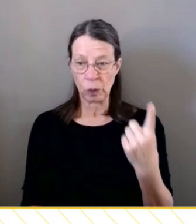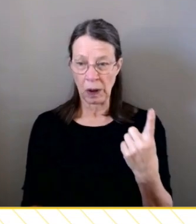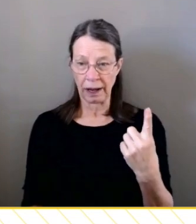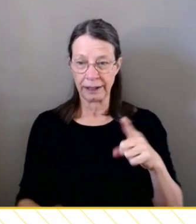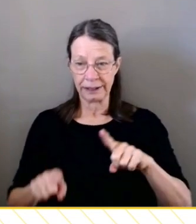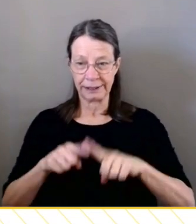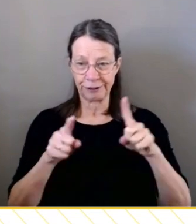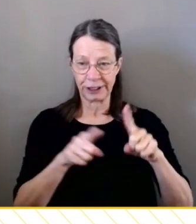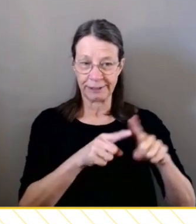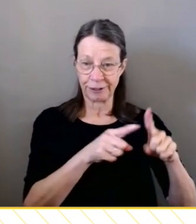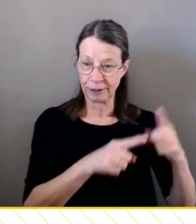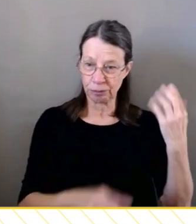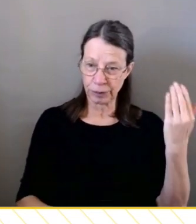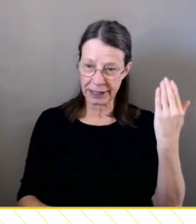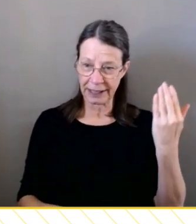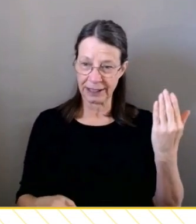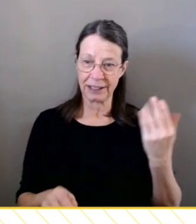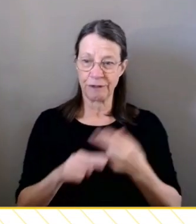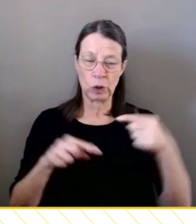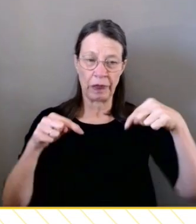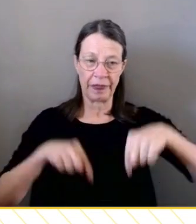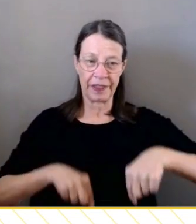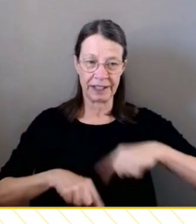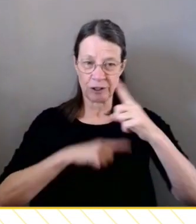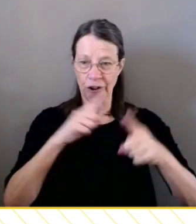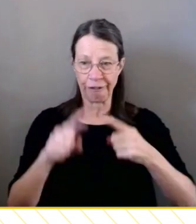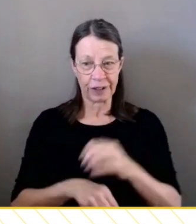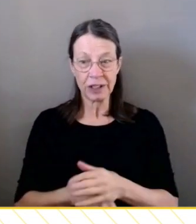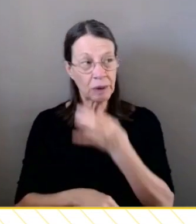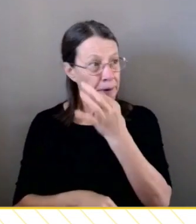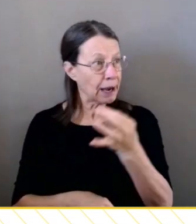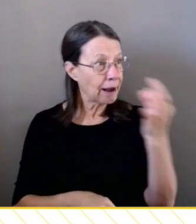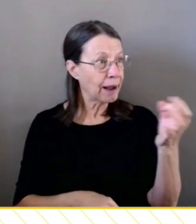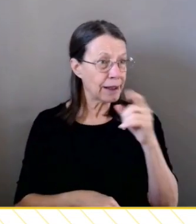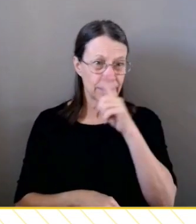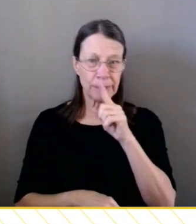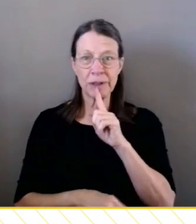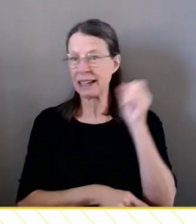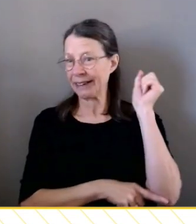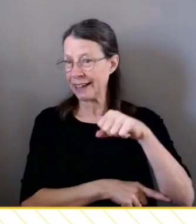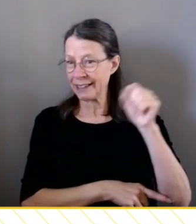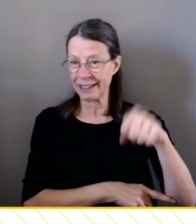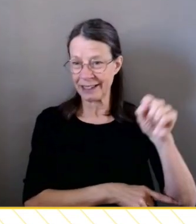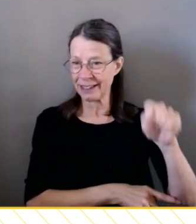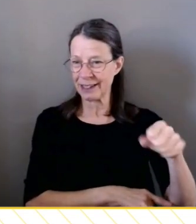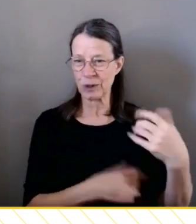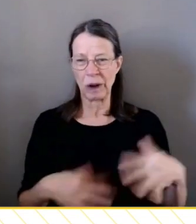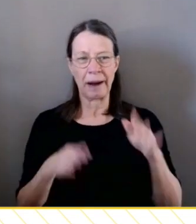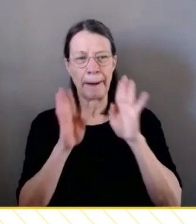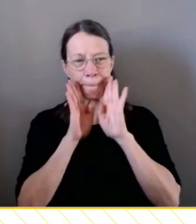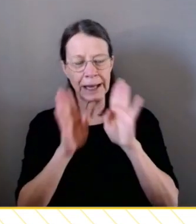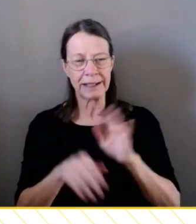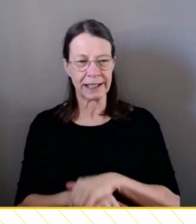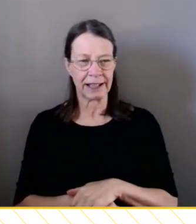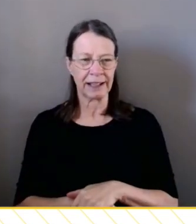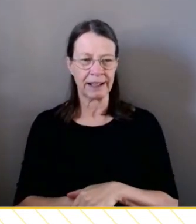And everyone's just been so willing to say yes when they've been asked. So that's been incredible. I'd like to thank our consortium. Without